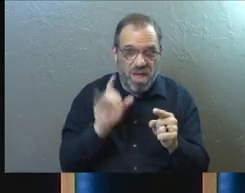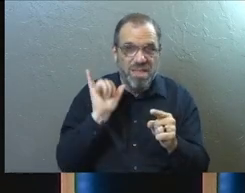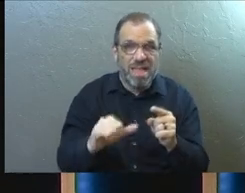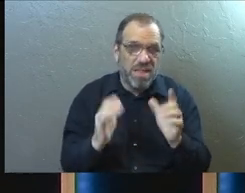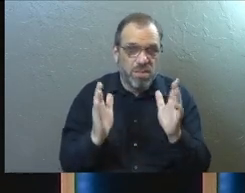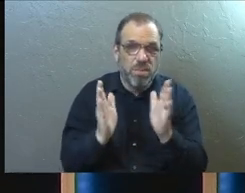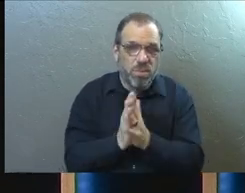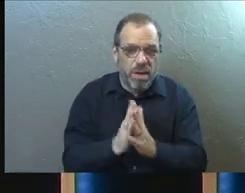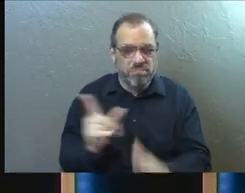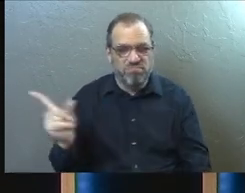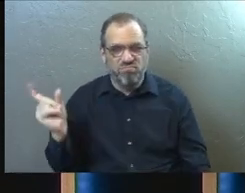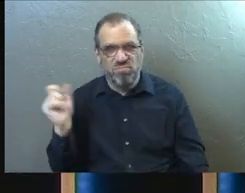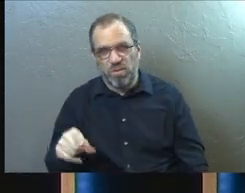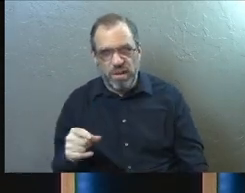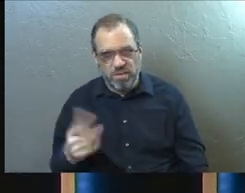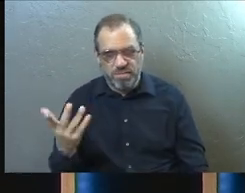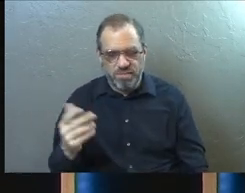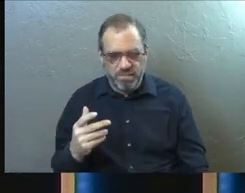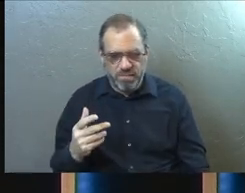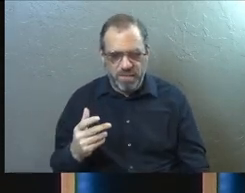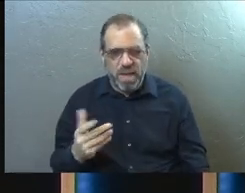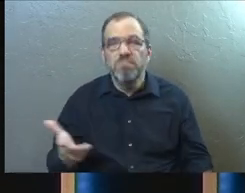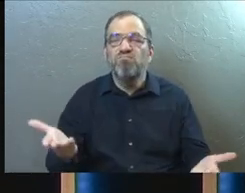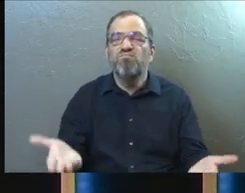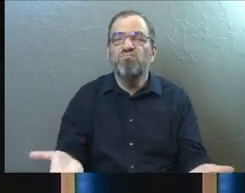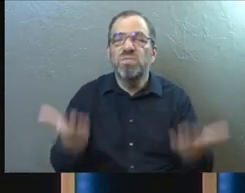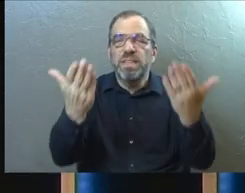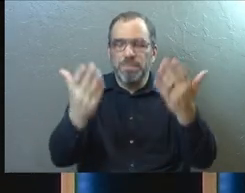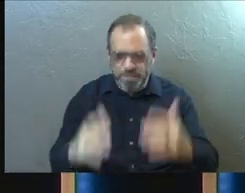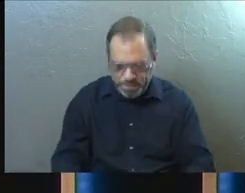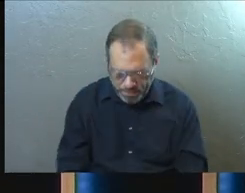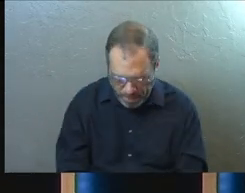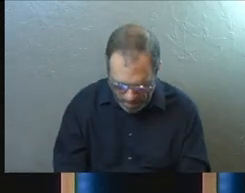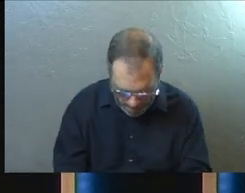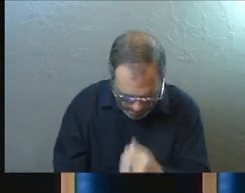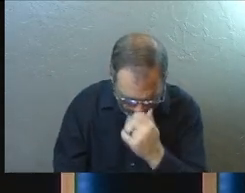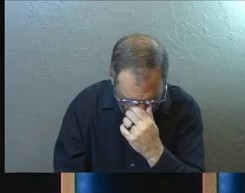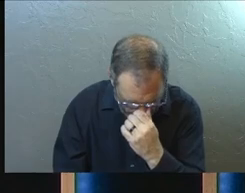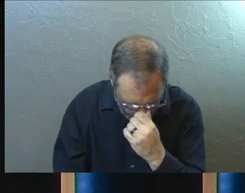prayer and the question that we're asking ourselves. I invite you all to stand. We're going to pray together.